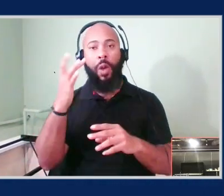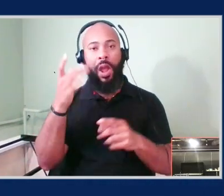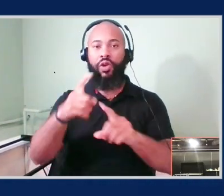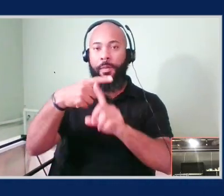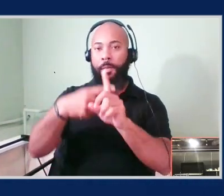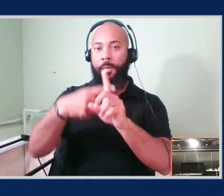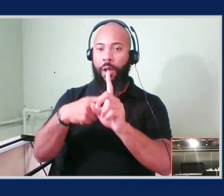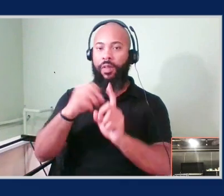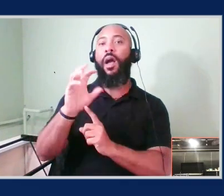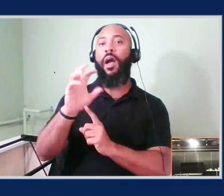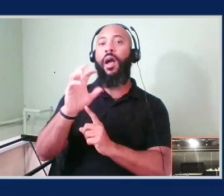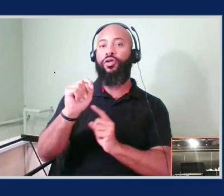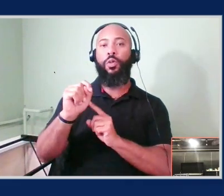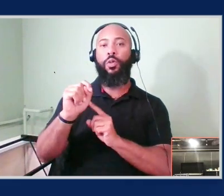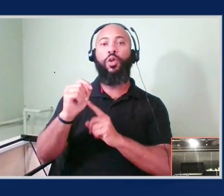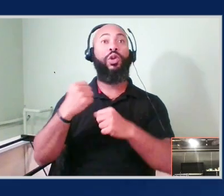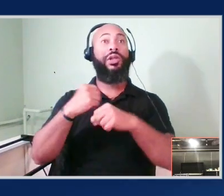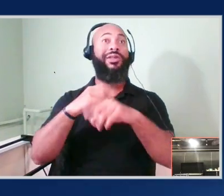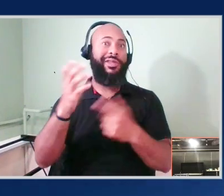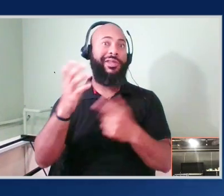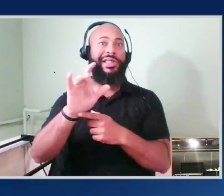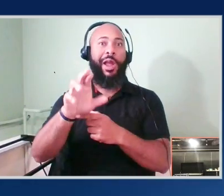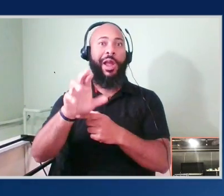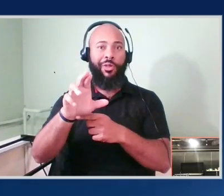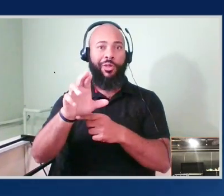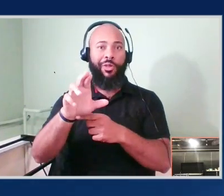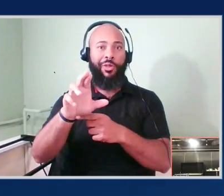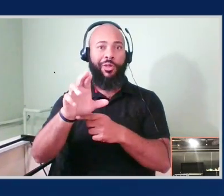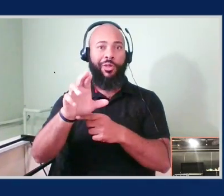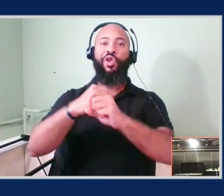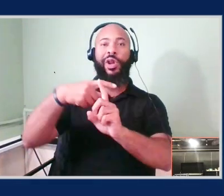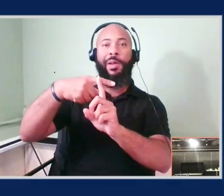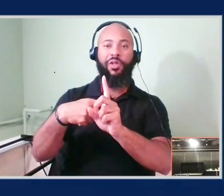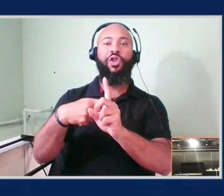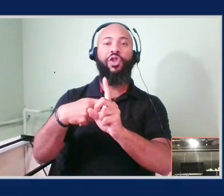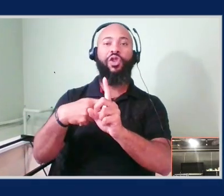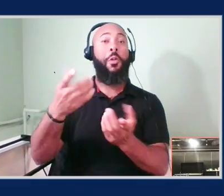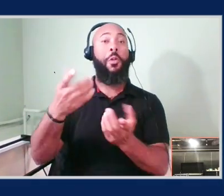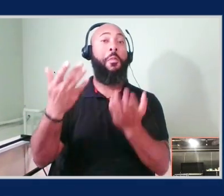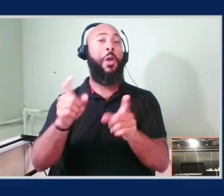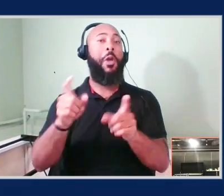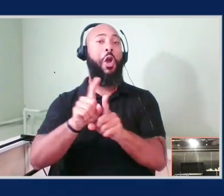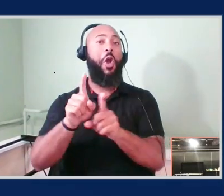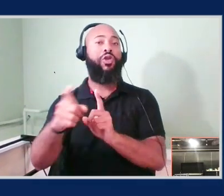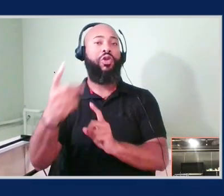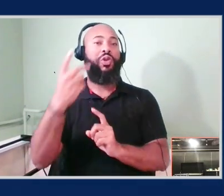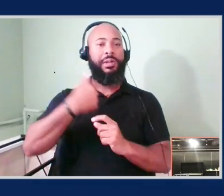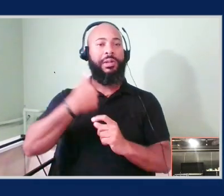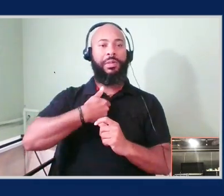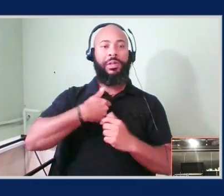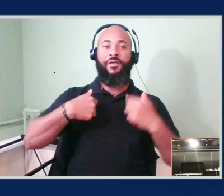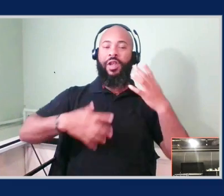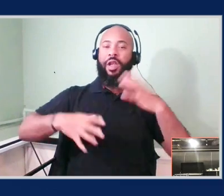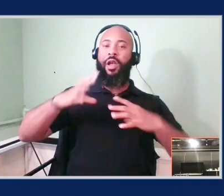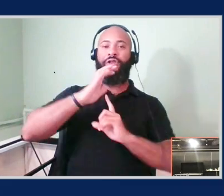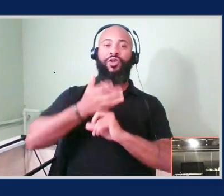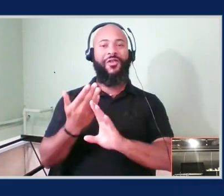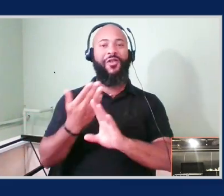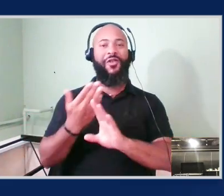Cybersecurity Awareness Month. And you also might see me in my costume before I took my daughter out to go trick-or-treating on the last episode because it was on Halloween.